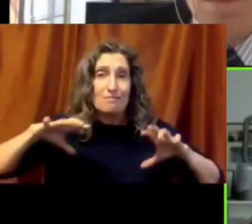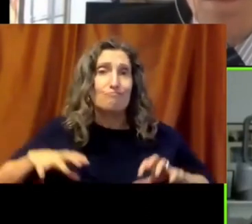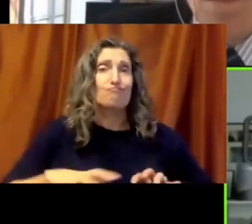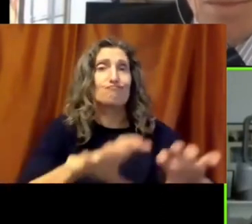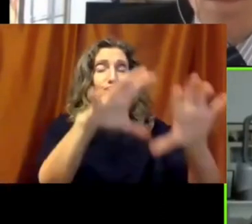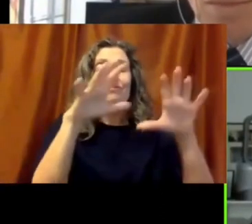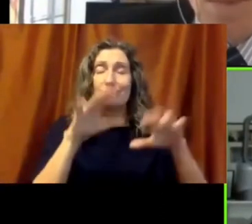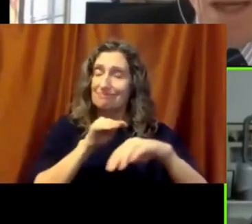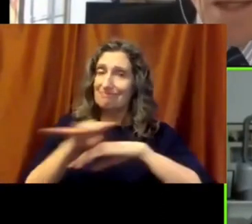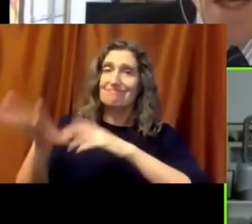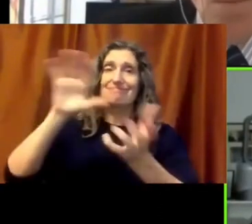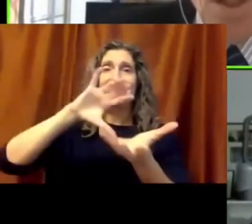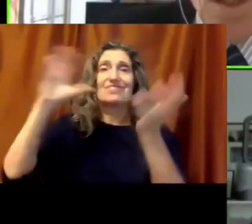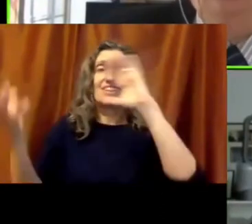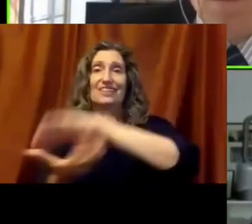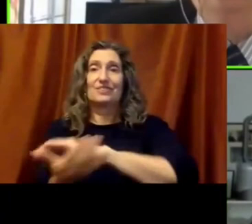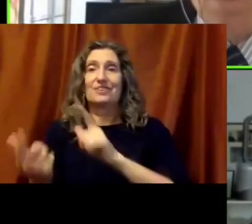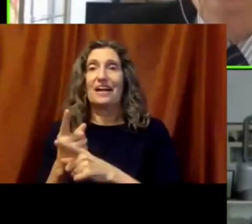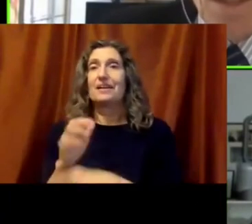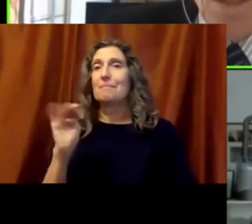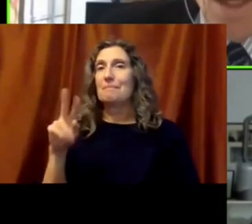forward and act. Amen.